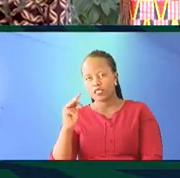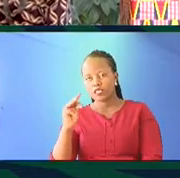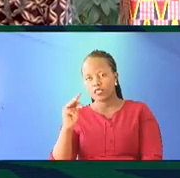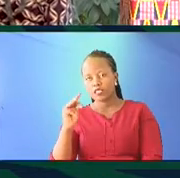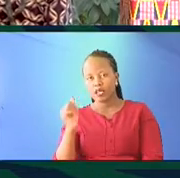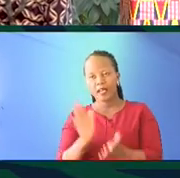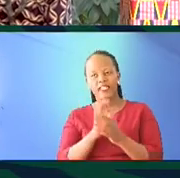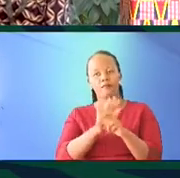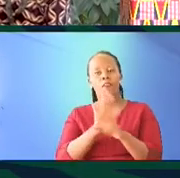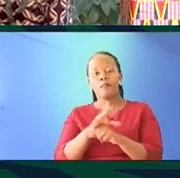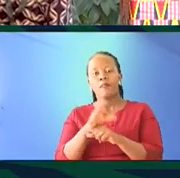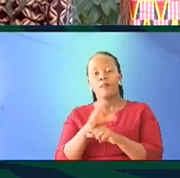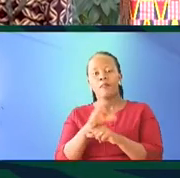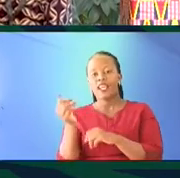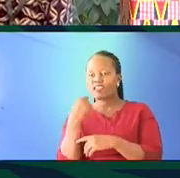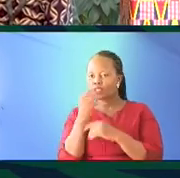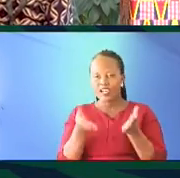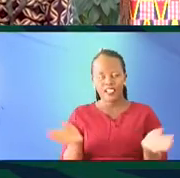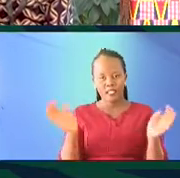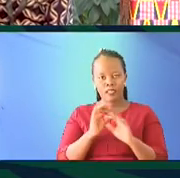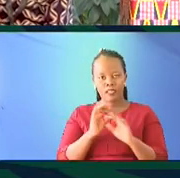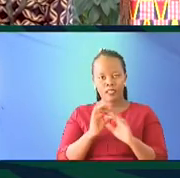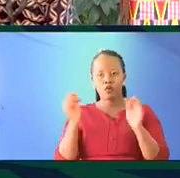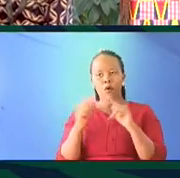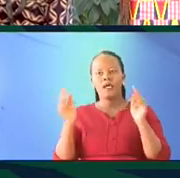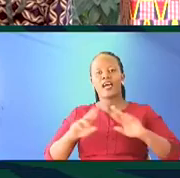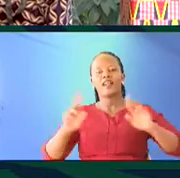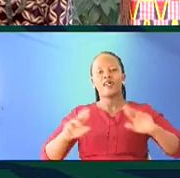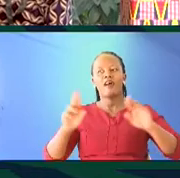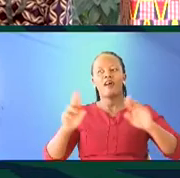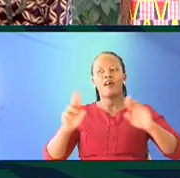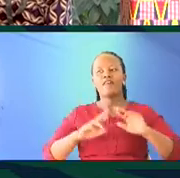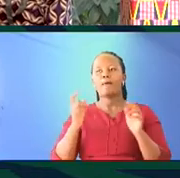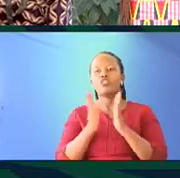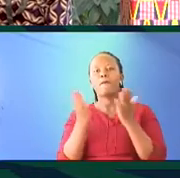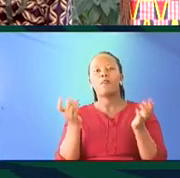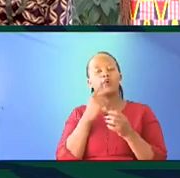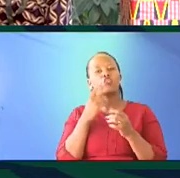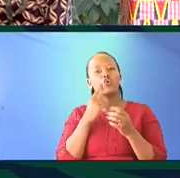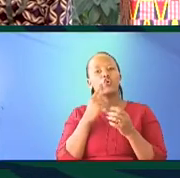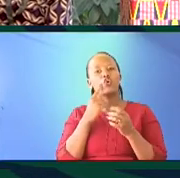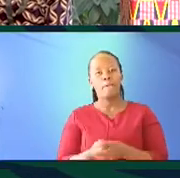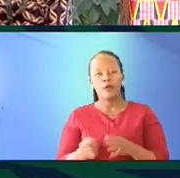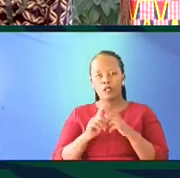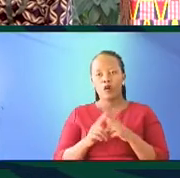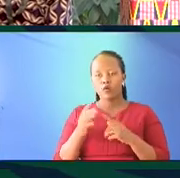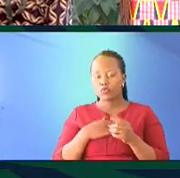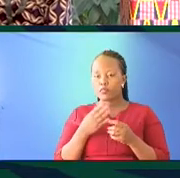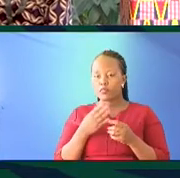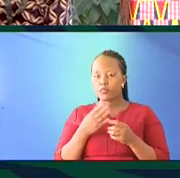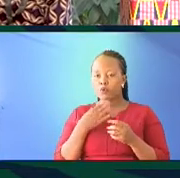and others which are not here, but they are available even in bookshops. And I want to mention that apart